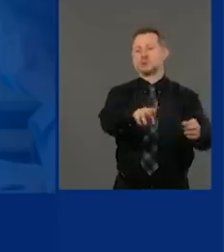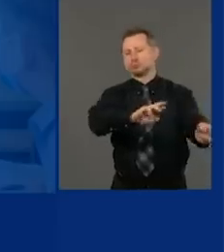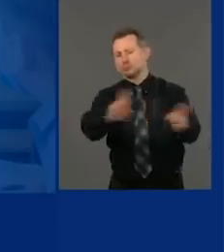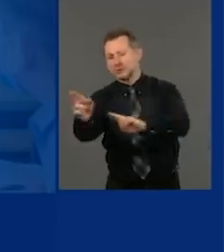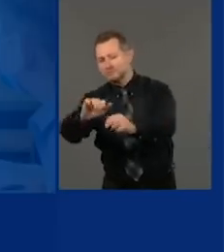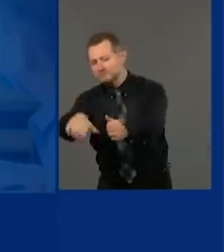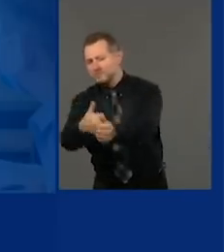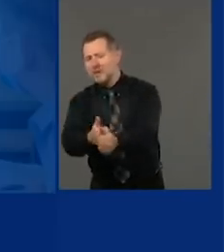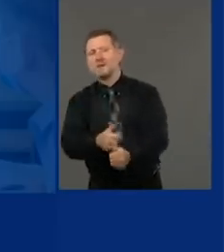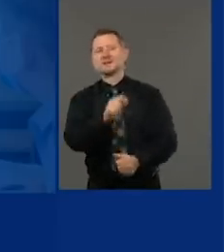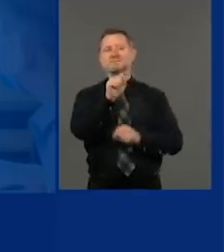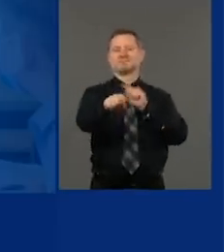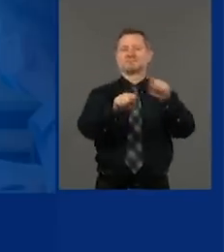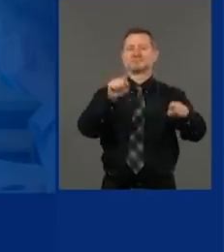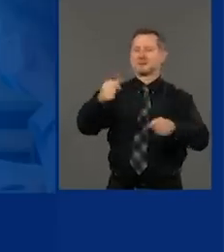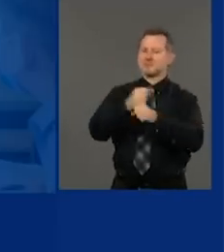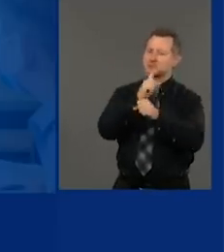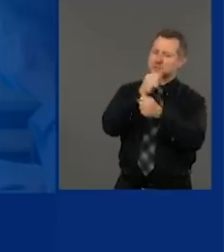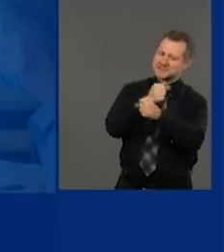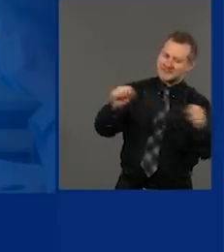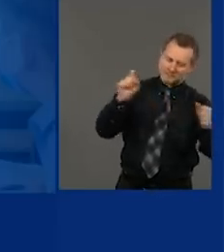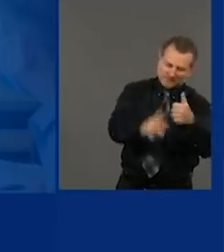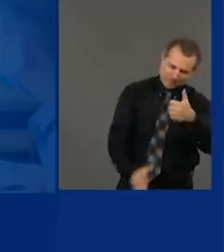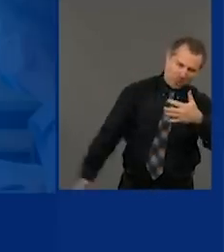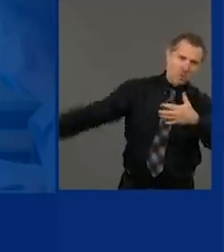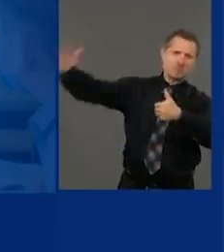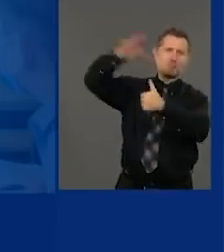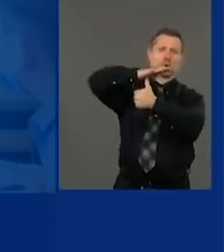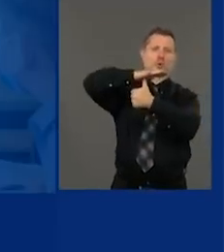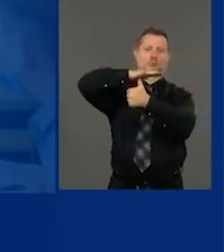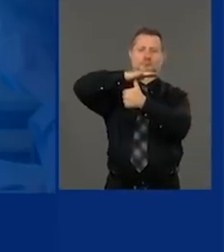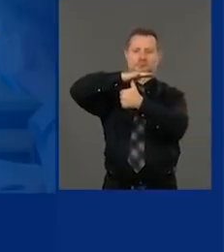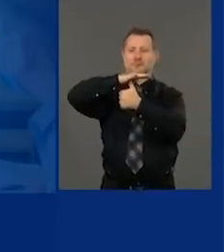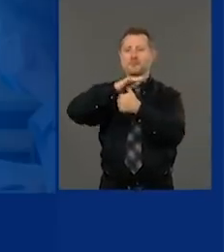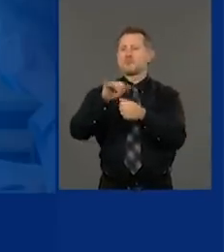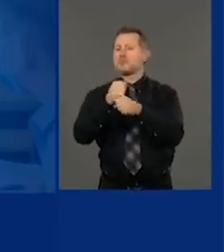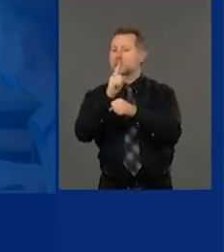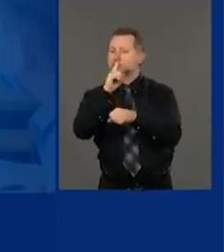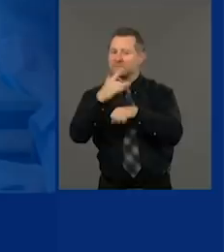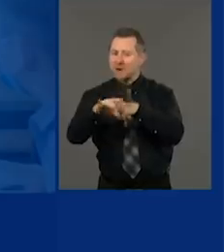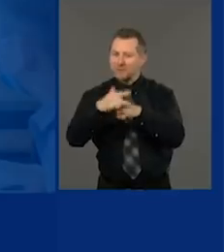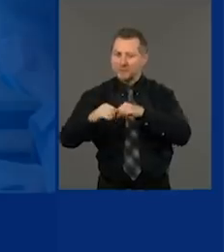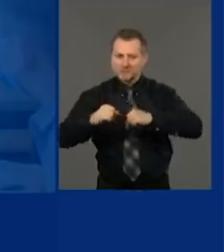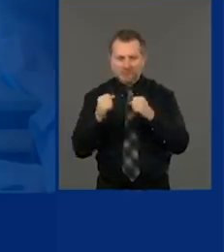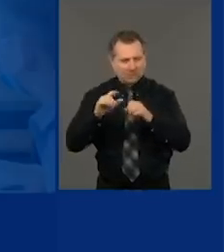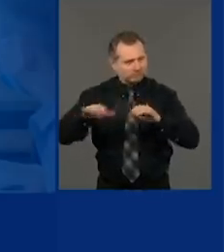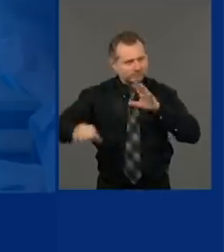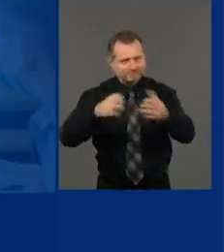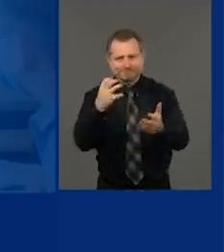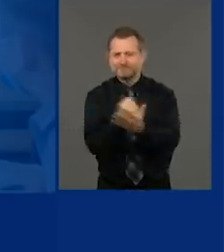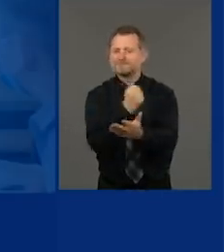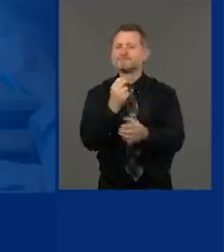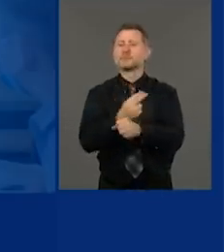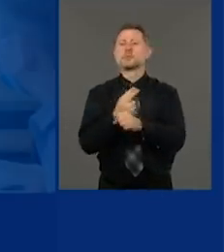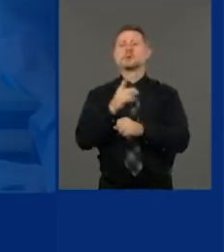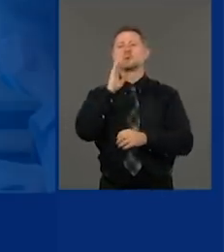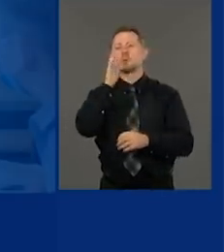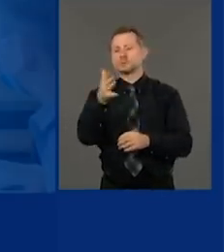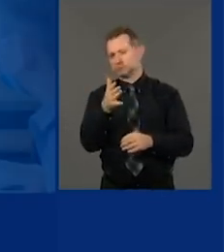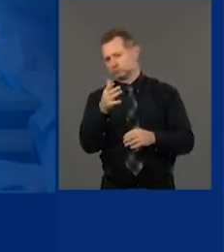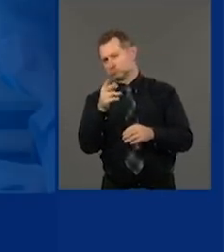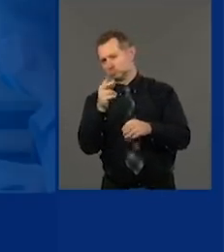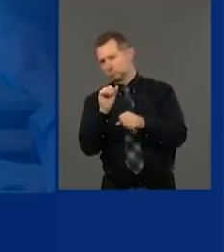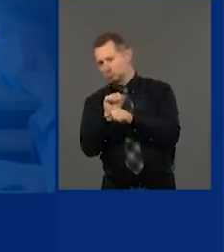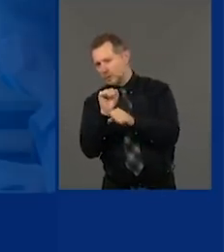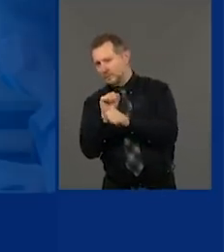prioritizing safety, maximizing available space, focusing on arts, career, technical education. They